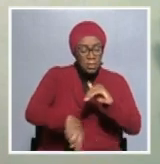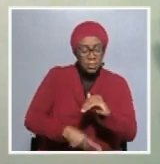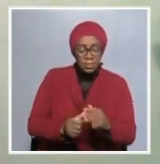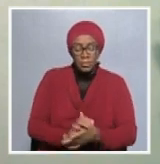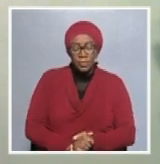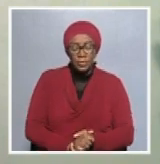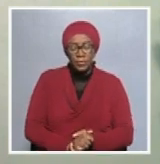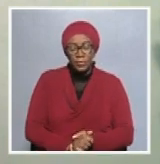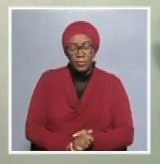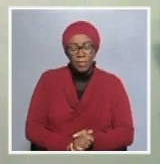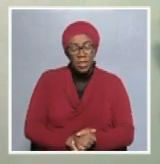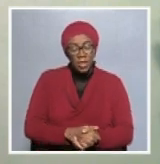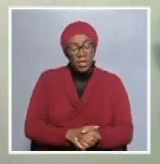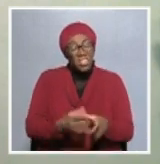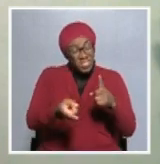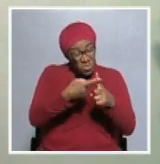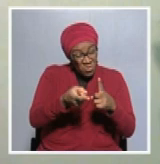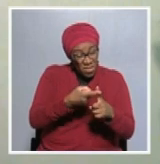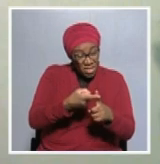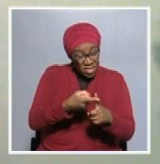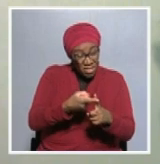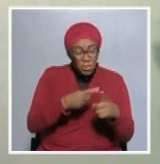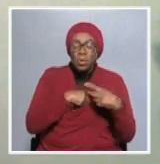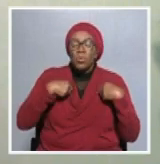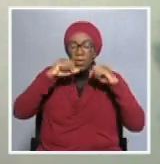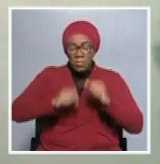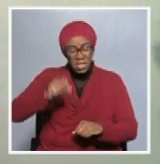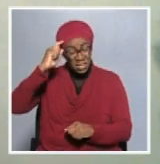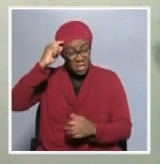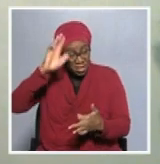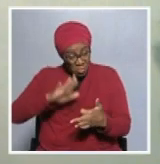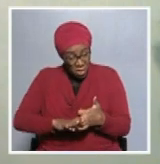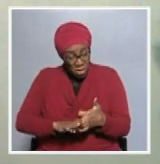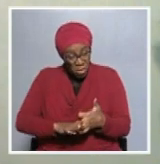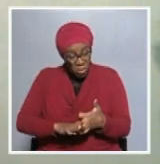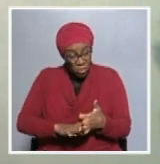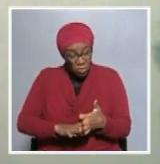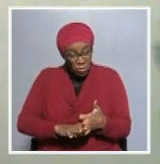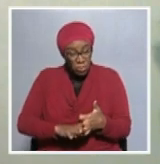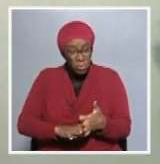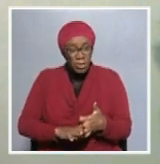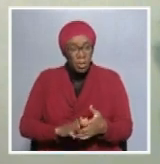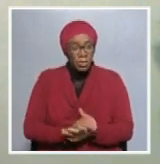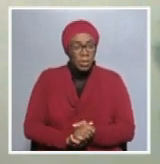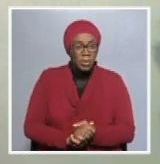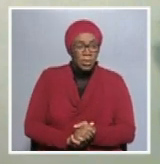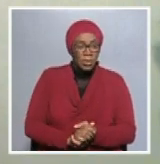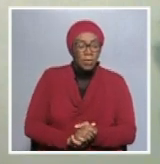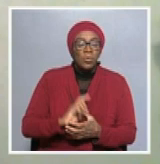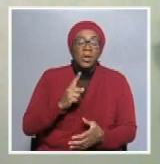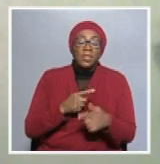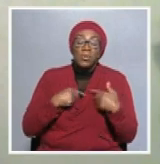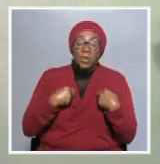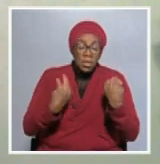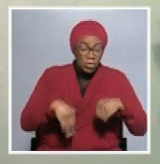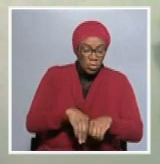the knee that is destabilizing the northern of the communal farmers is basically to do what we agreed upon at the land conference. And that